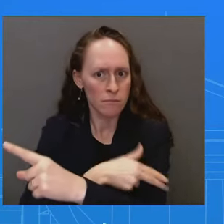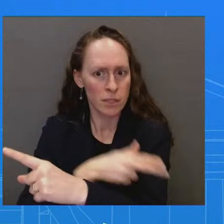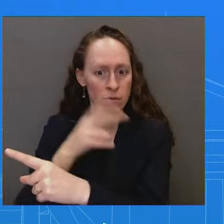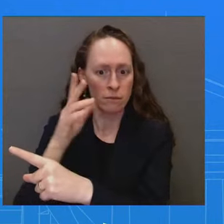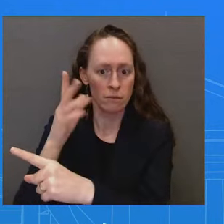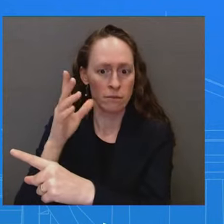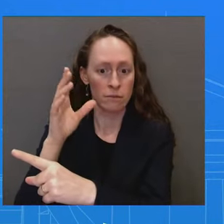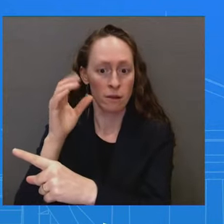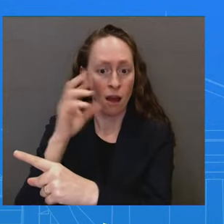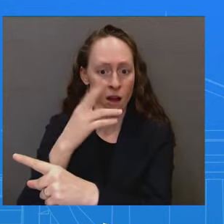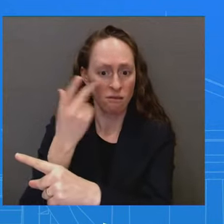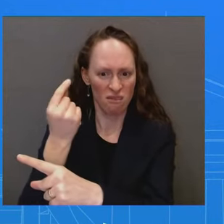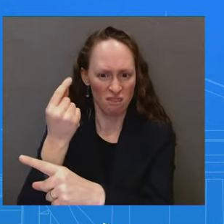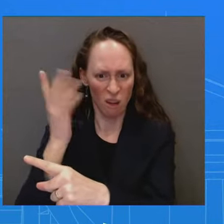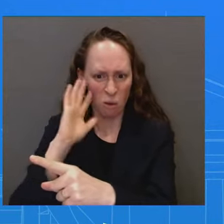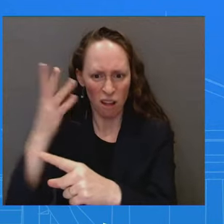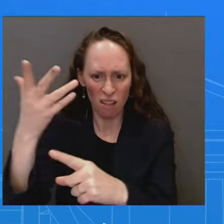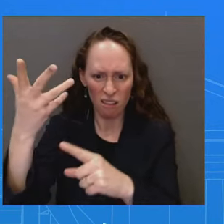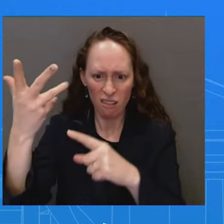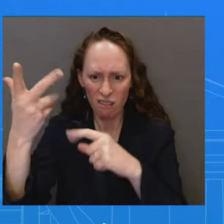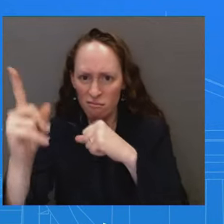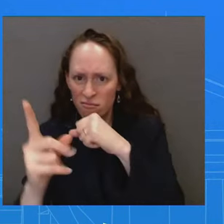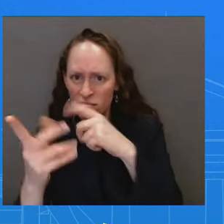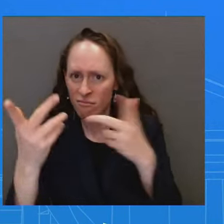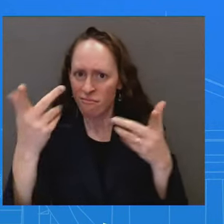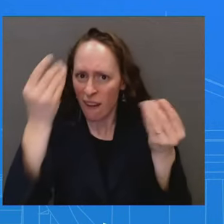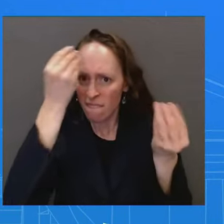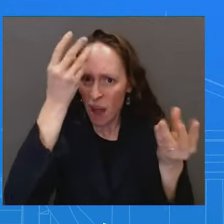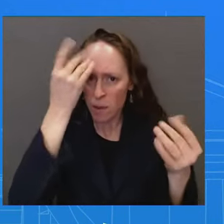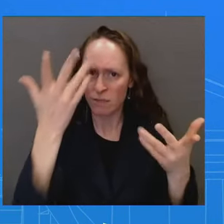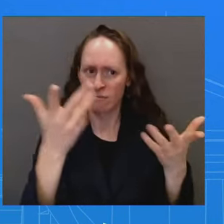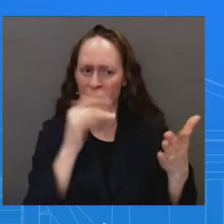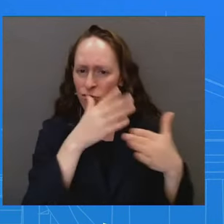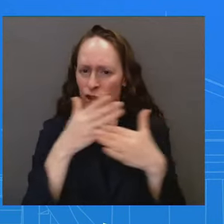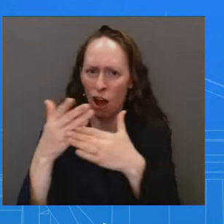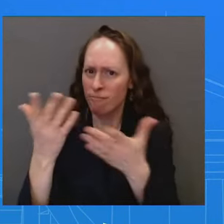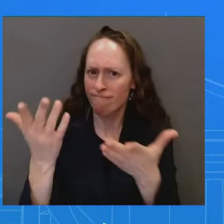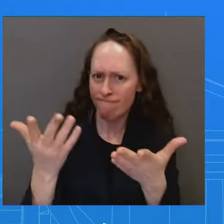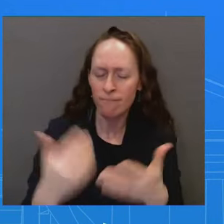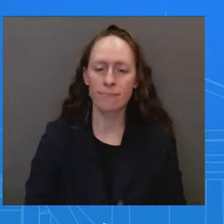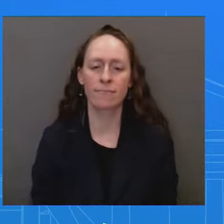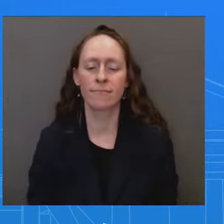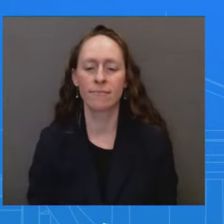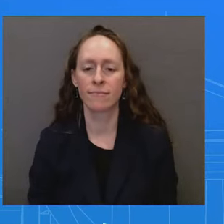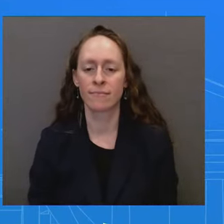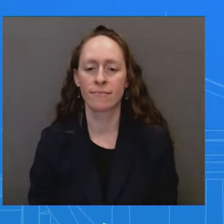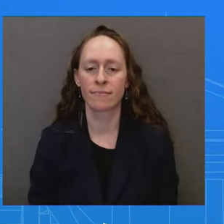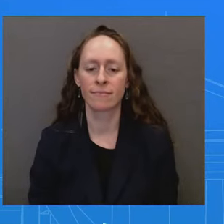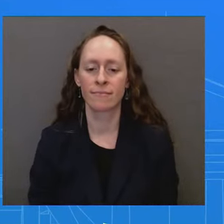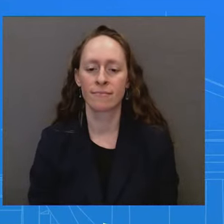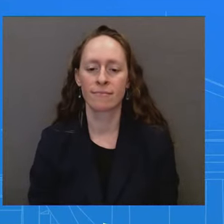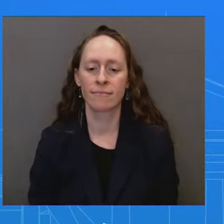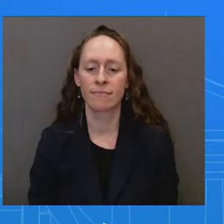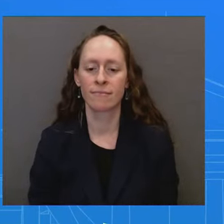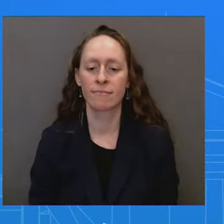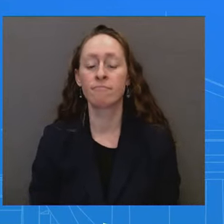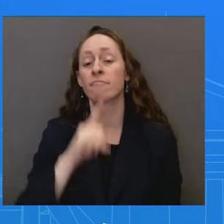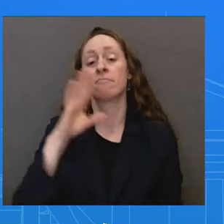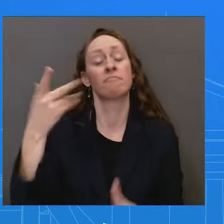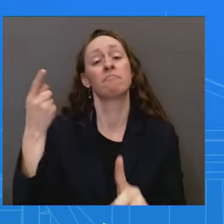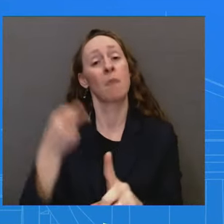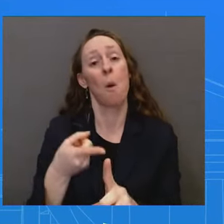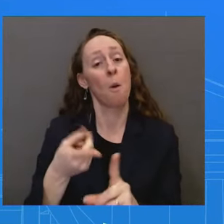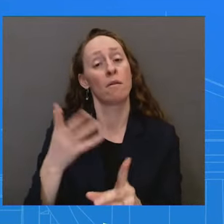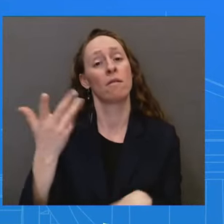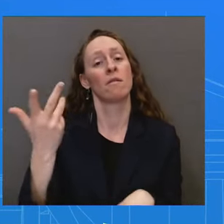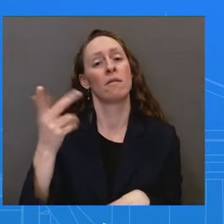he's the commander. believes that Secretary Austin should get the appropriate care that he needs to get better so he can get back at work at